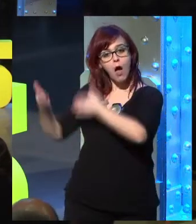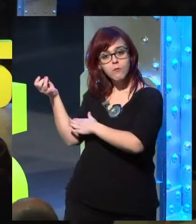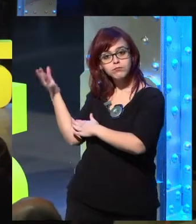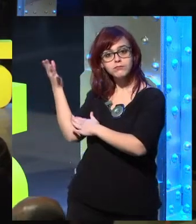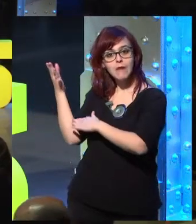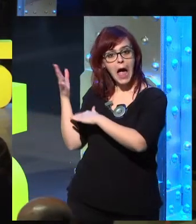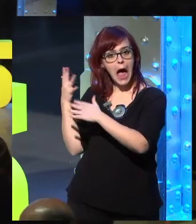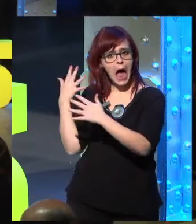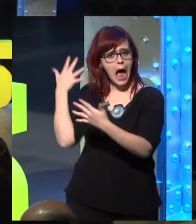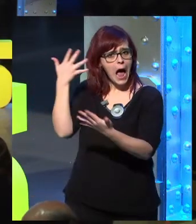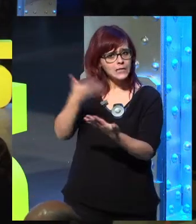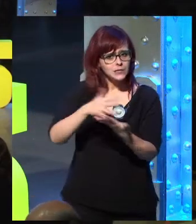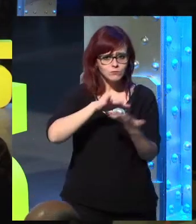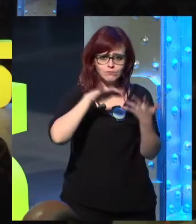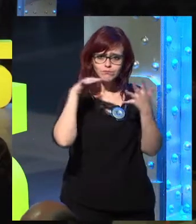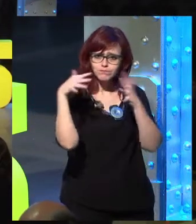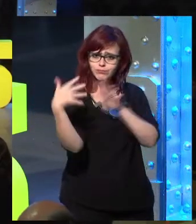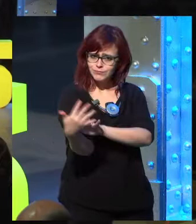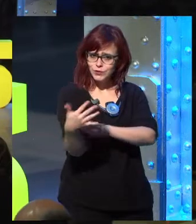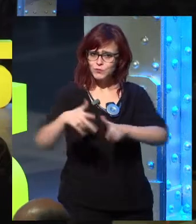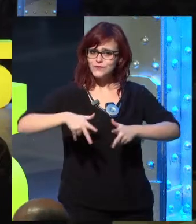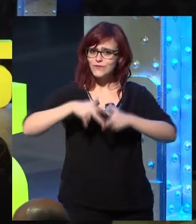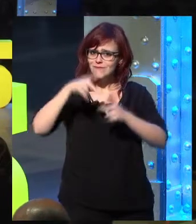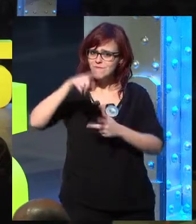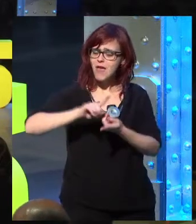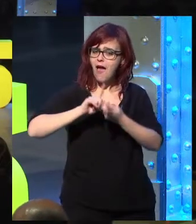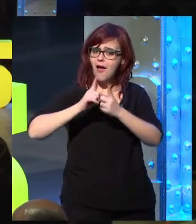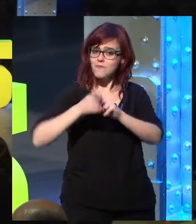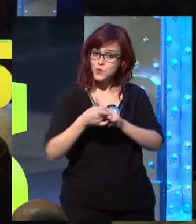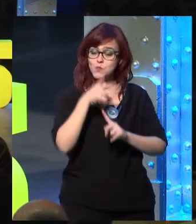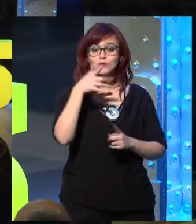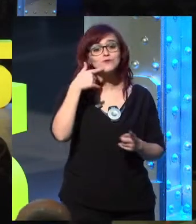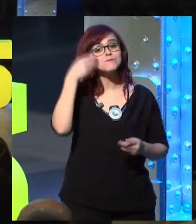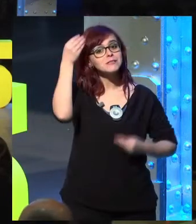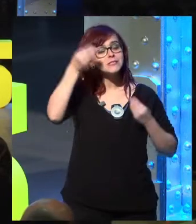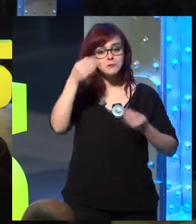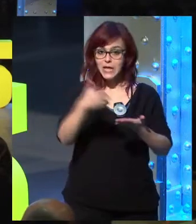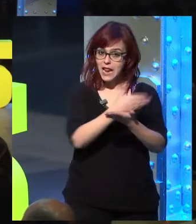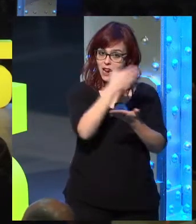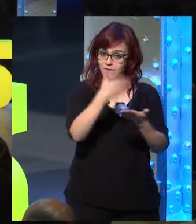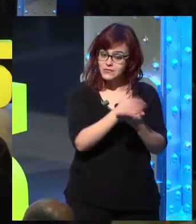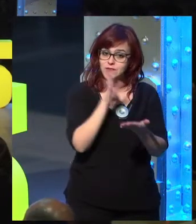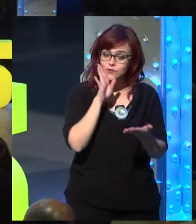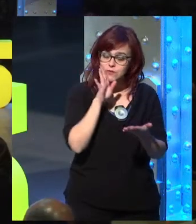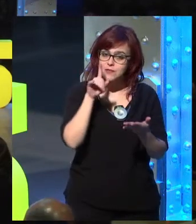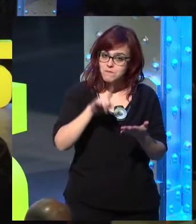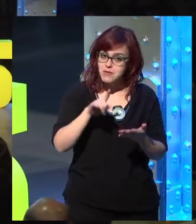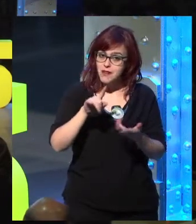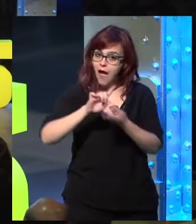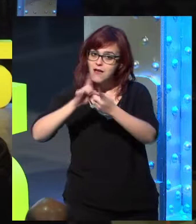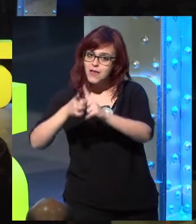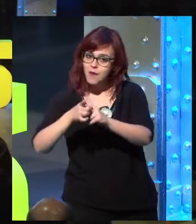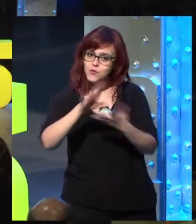The society has changed, and we think that it is important then that magazine that accompanies these